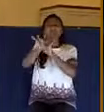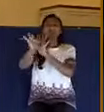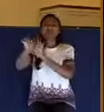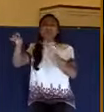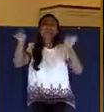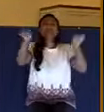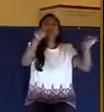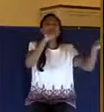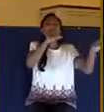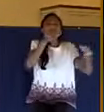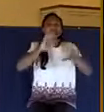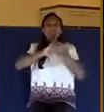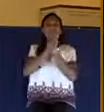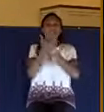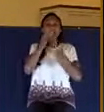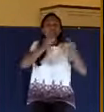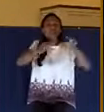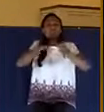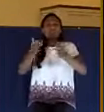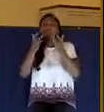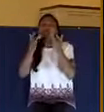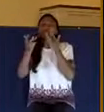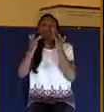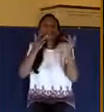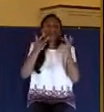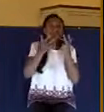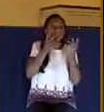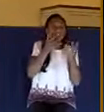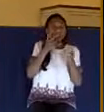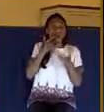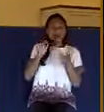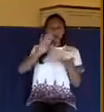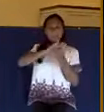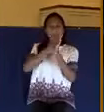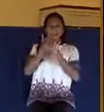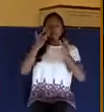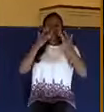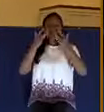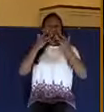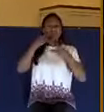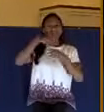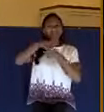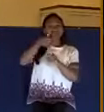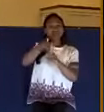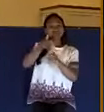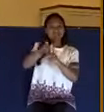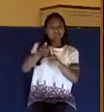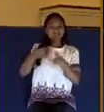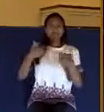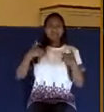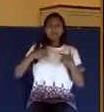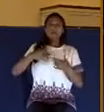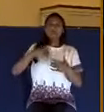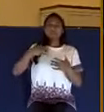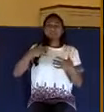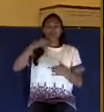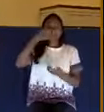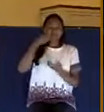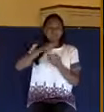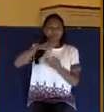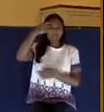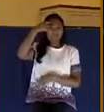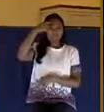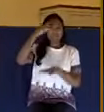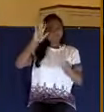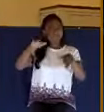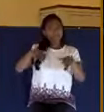and are become judges, or partial, excuse me, in yourselves, and are become judges of evil thoughts? Hearken, my